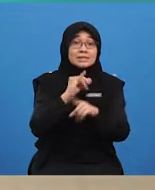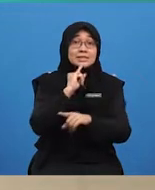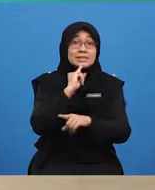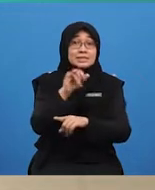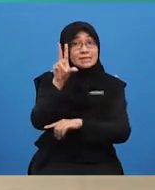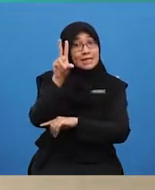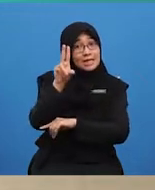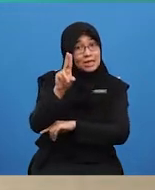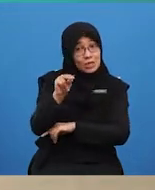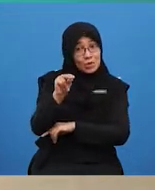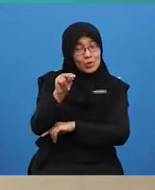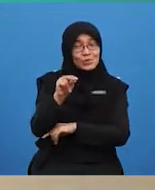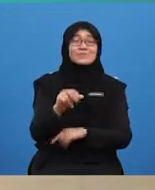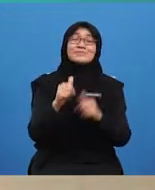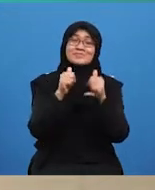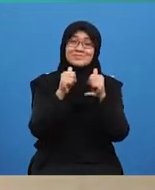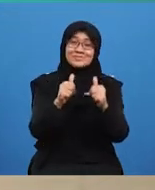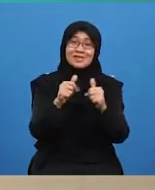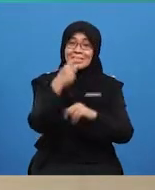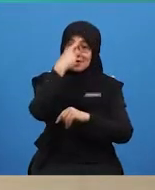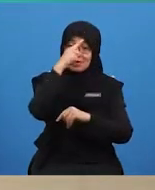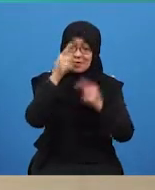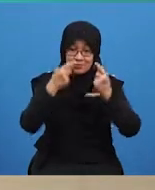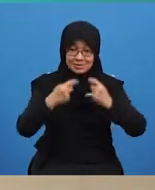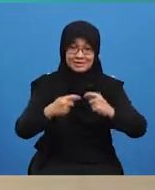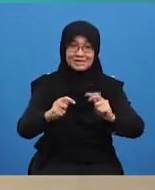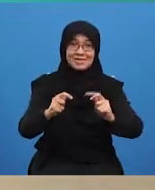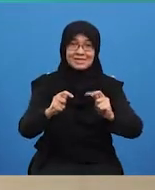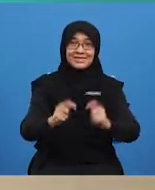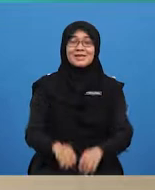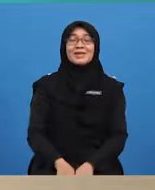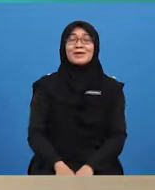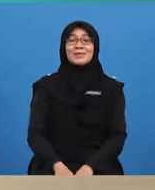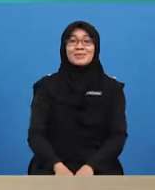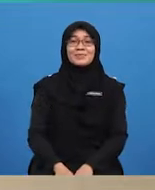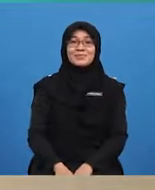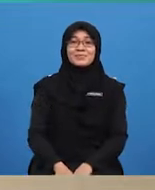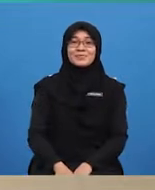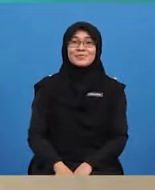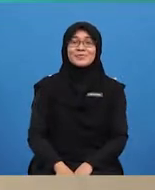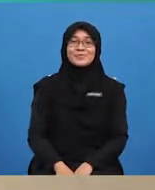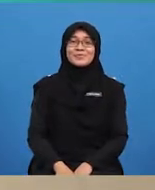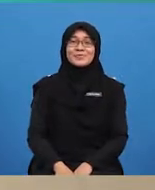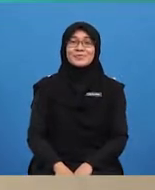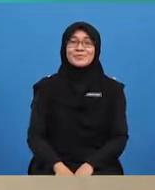Good job, all of you for trying. You have done exceptionally well. I am so proud of you.